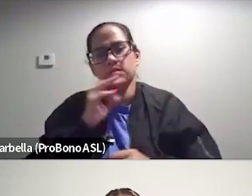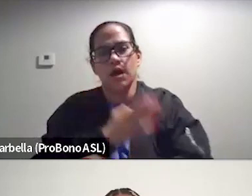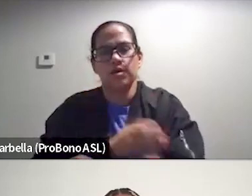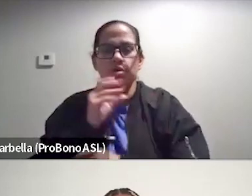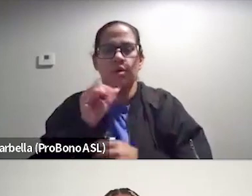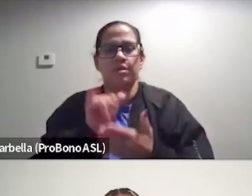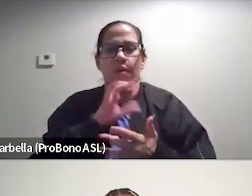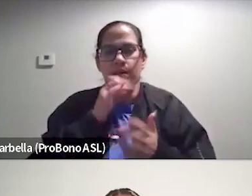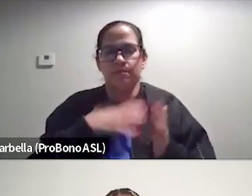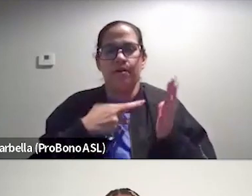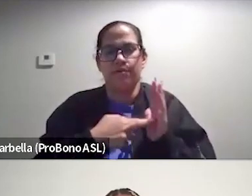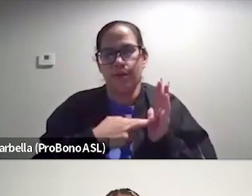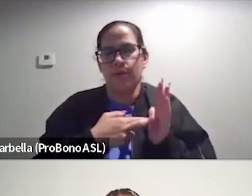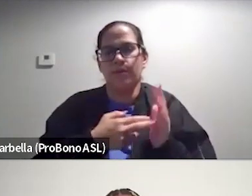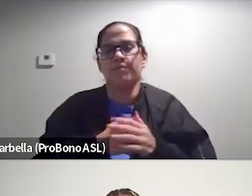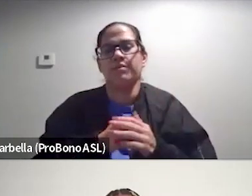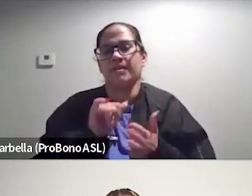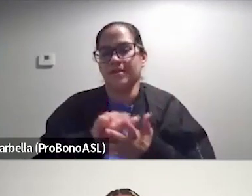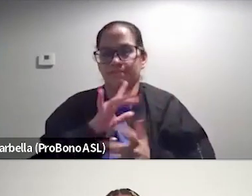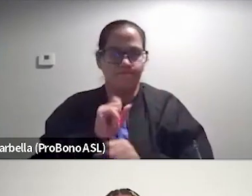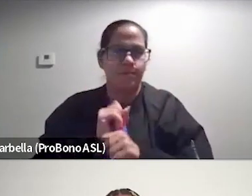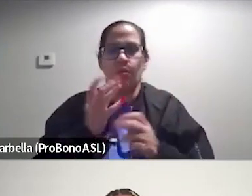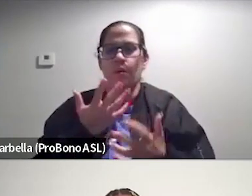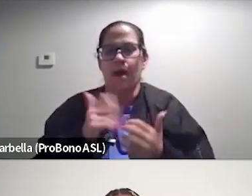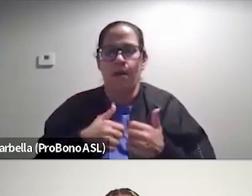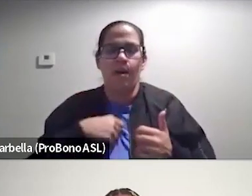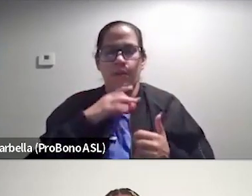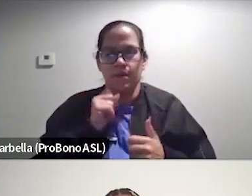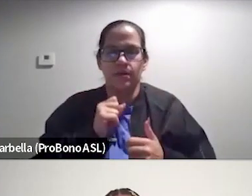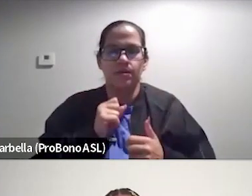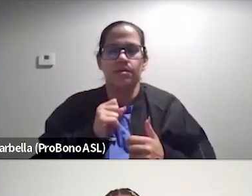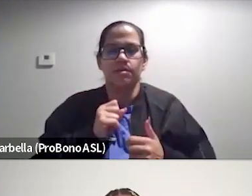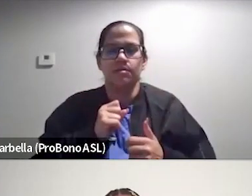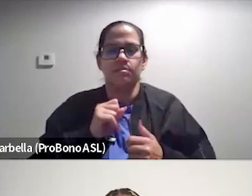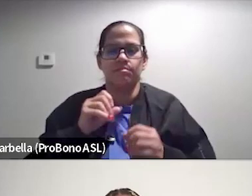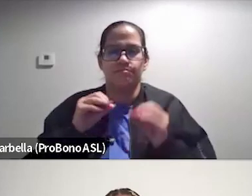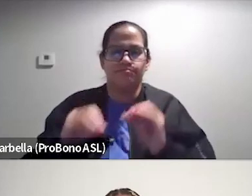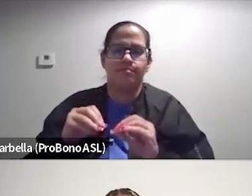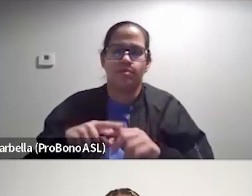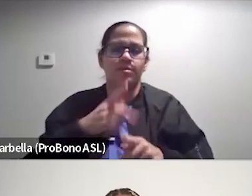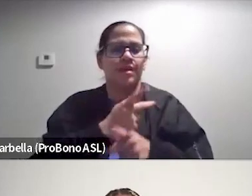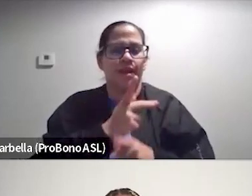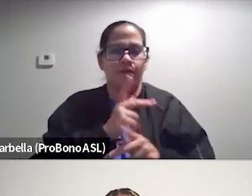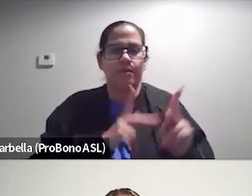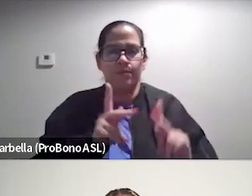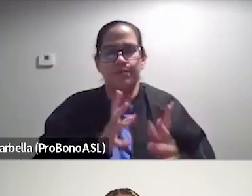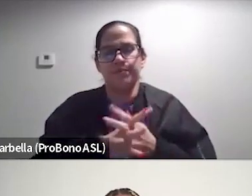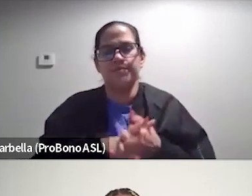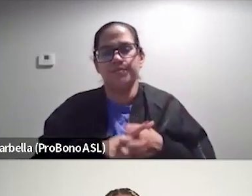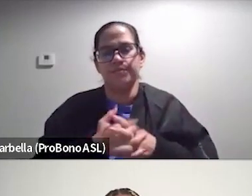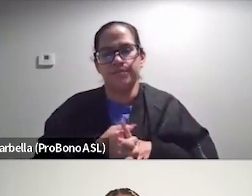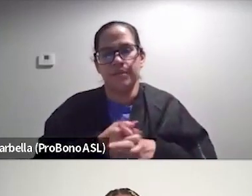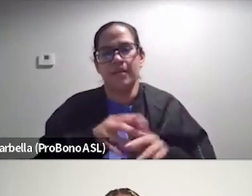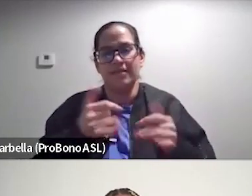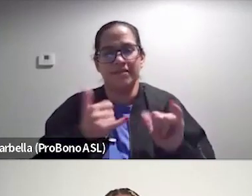that was my role. Um, that is absolutely what, how I was reared to take care of people. And it is something that